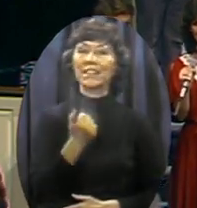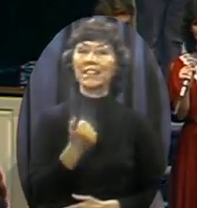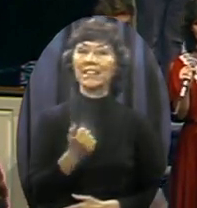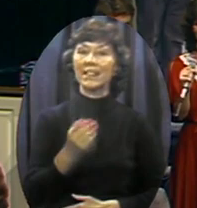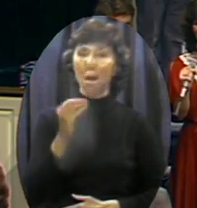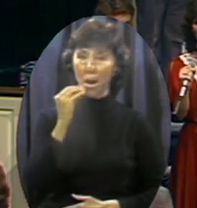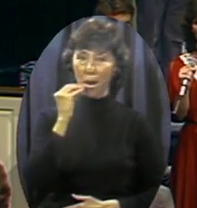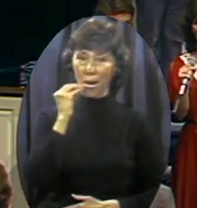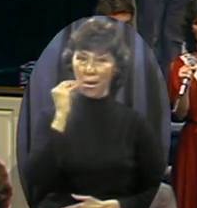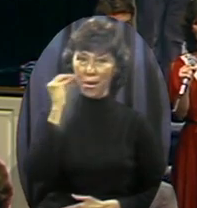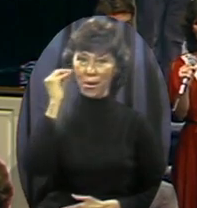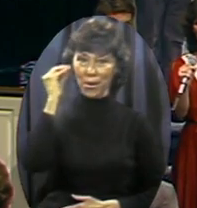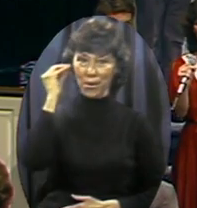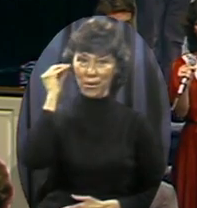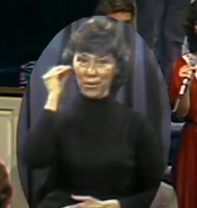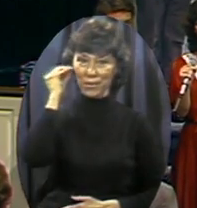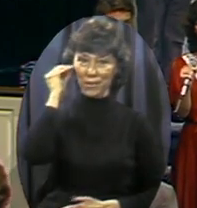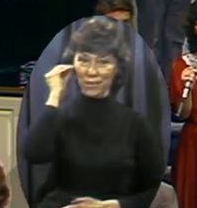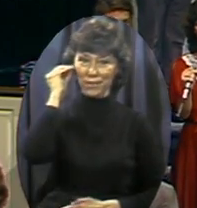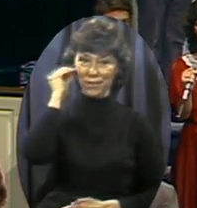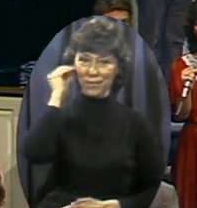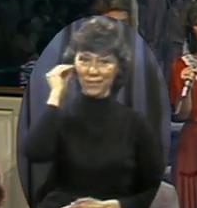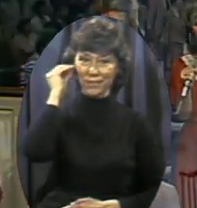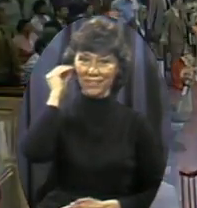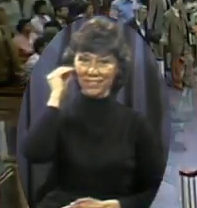home